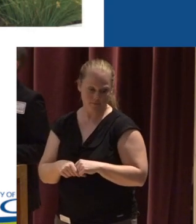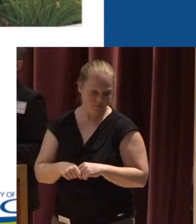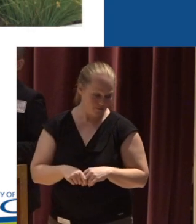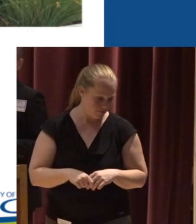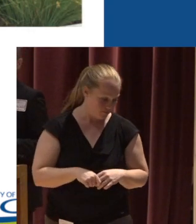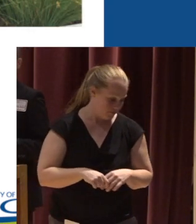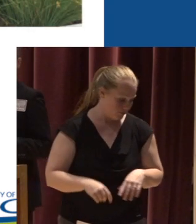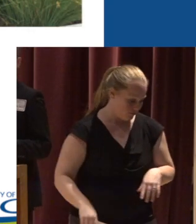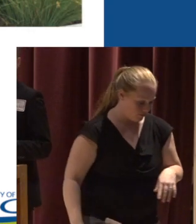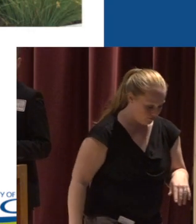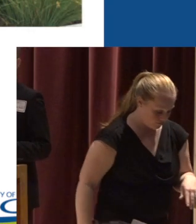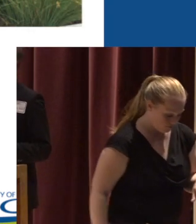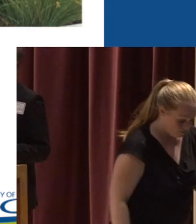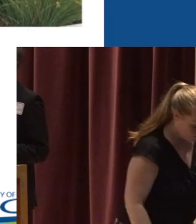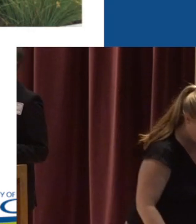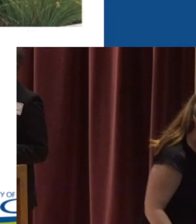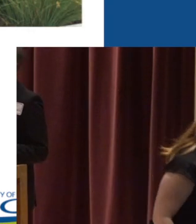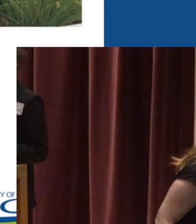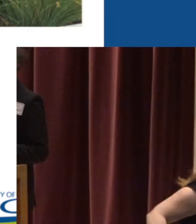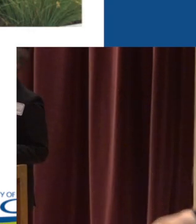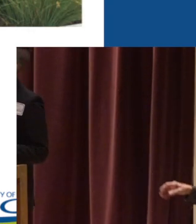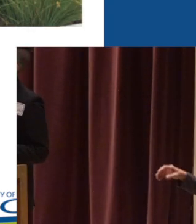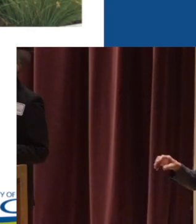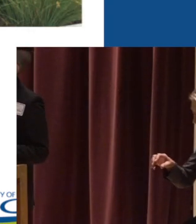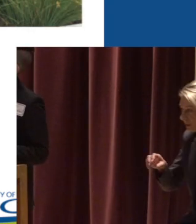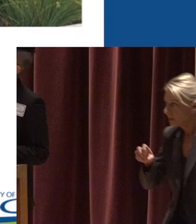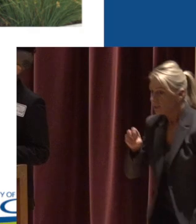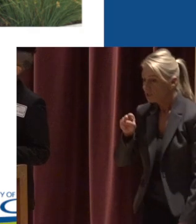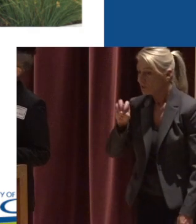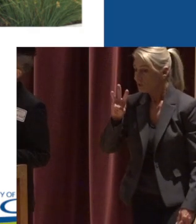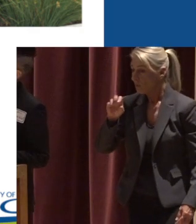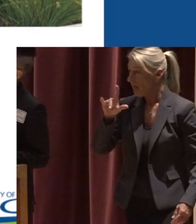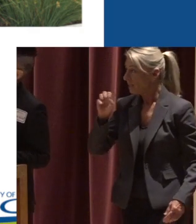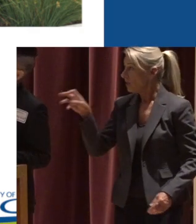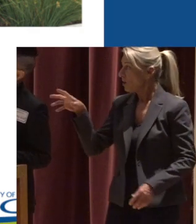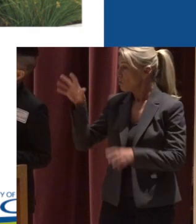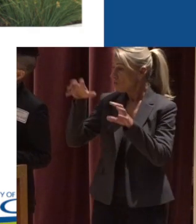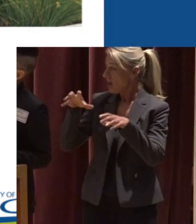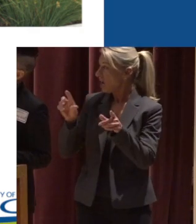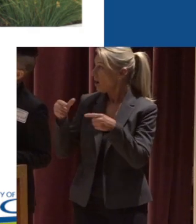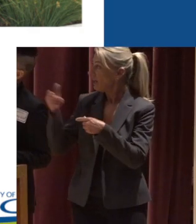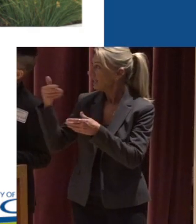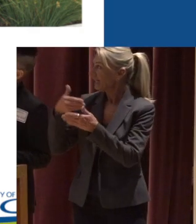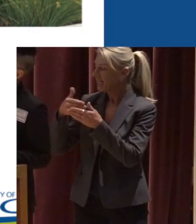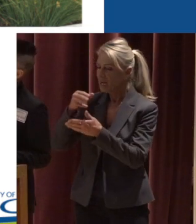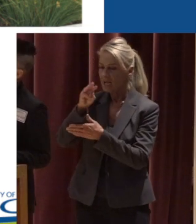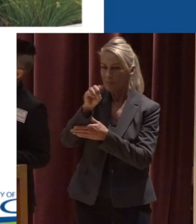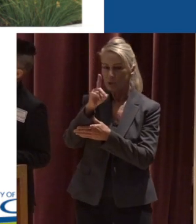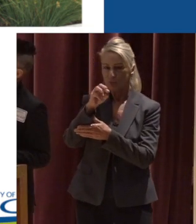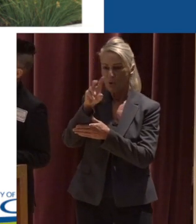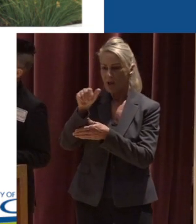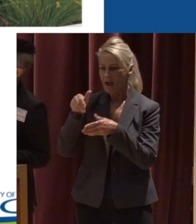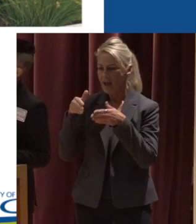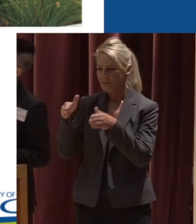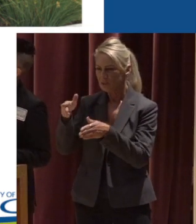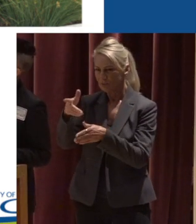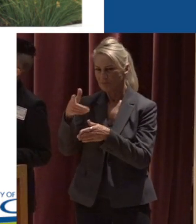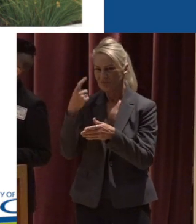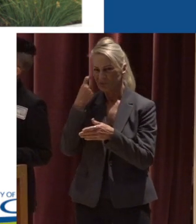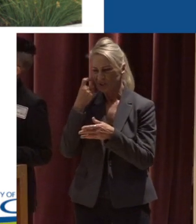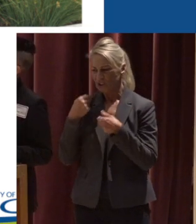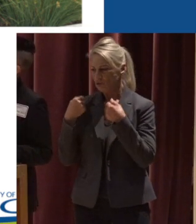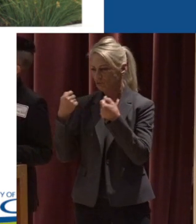For example, swales and rain gardens This is along Madrona Avenue If you've driven that recently